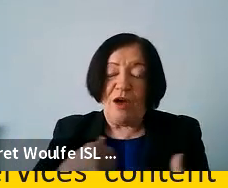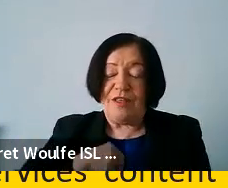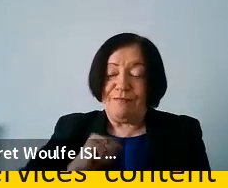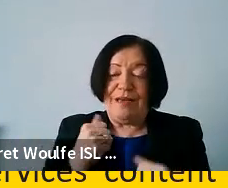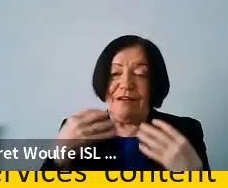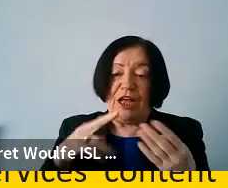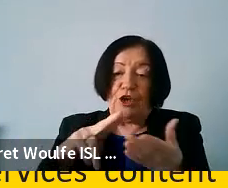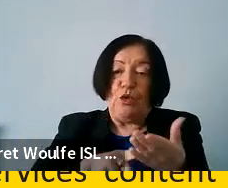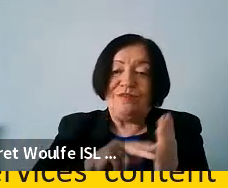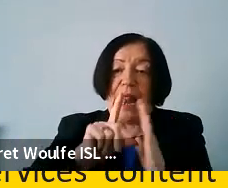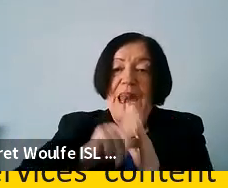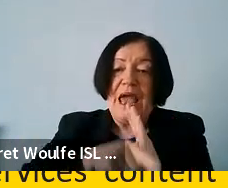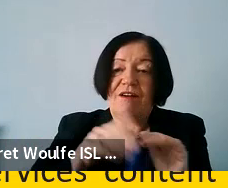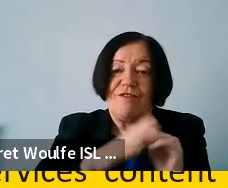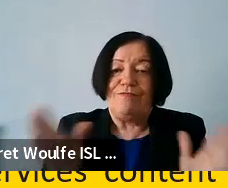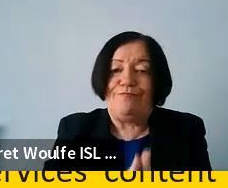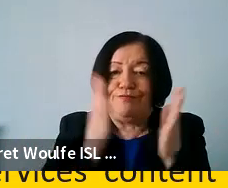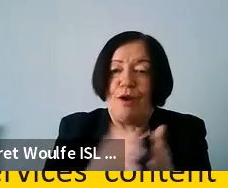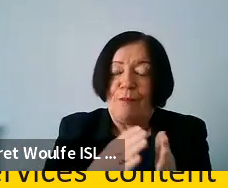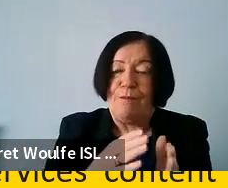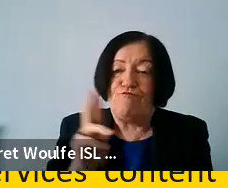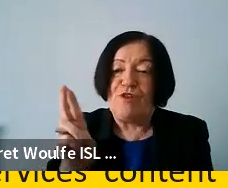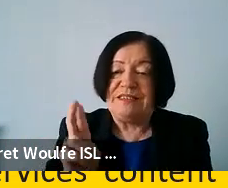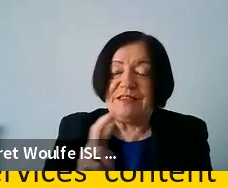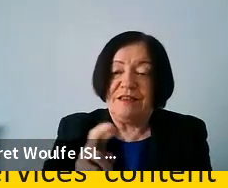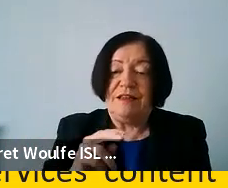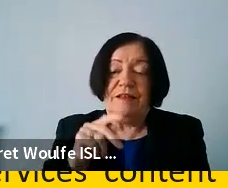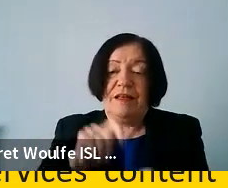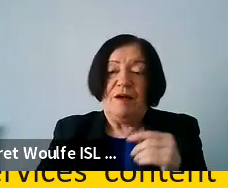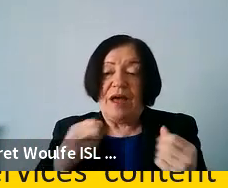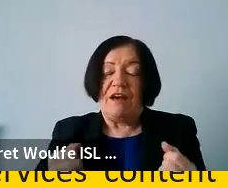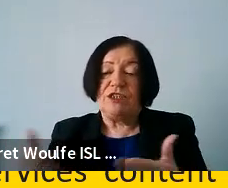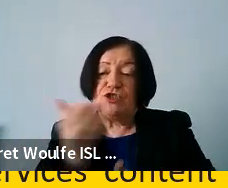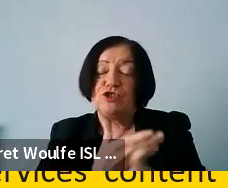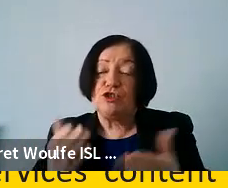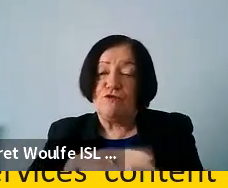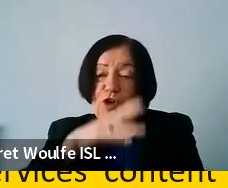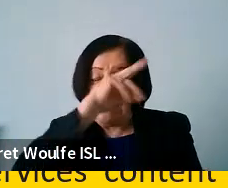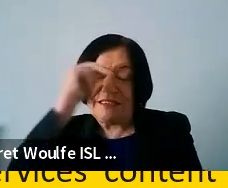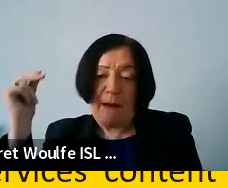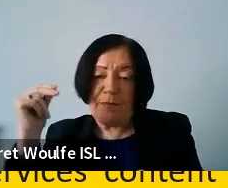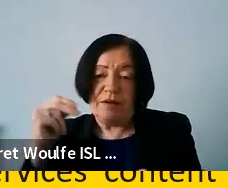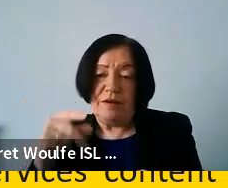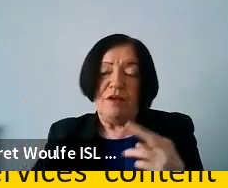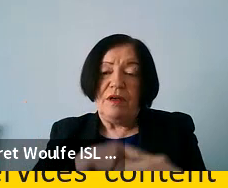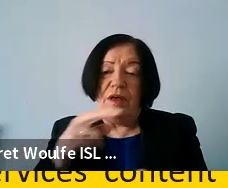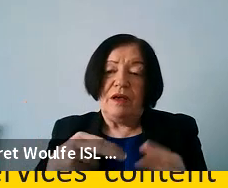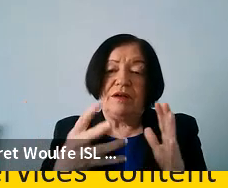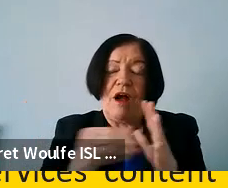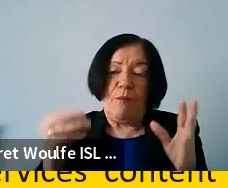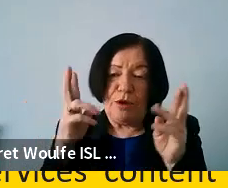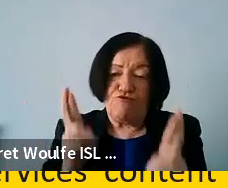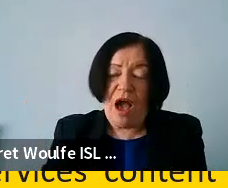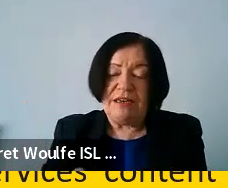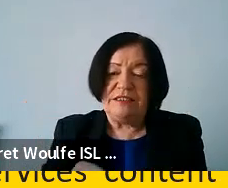use it afterwards for marketing purposes? Then we also had discussions, for example, around copyrights